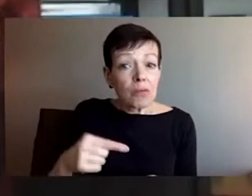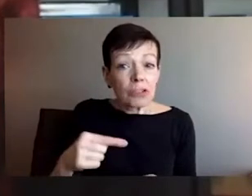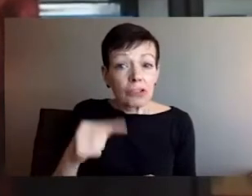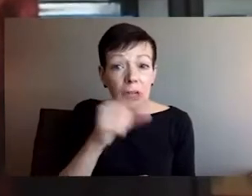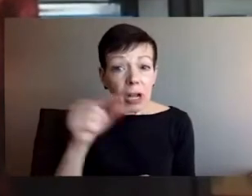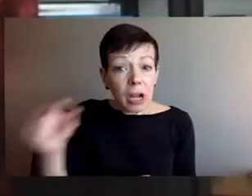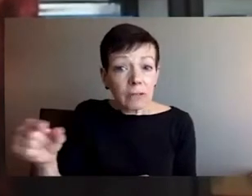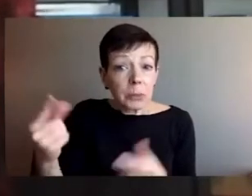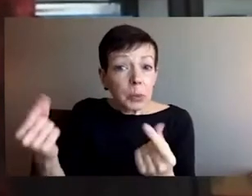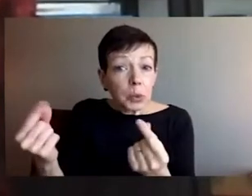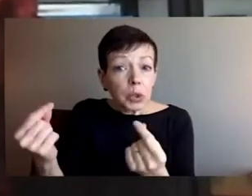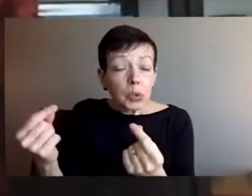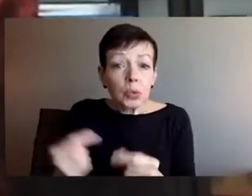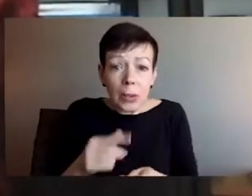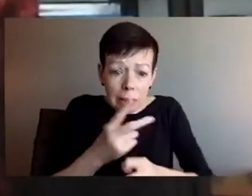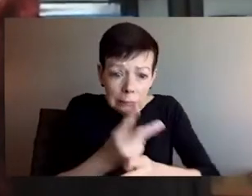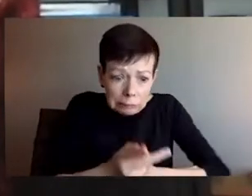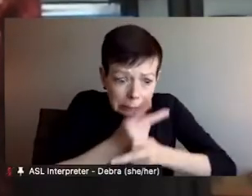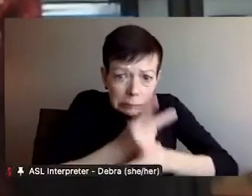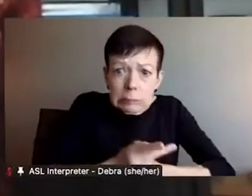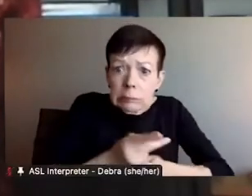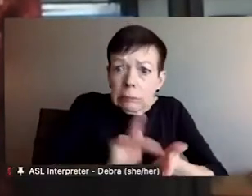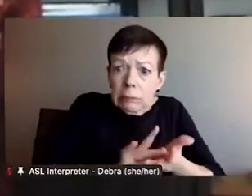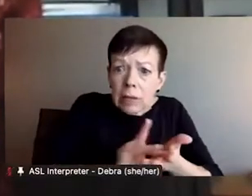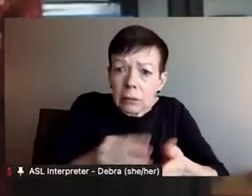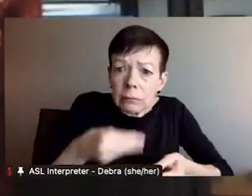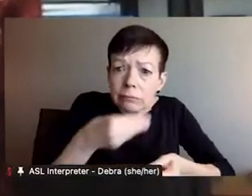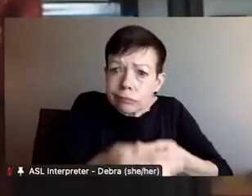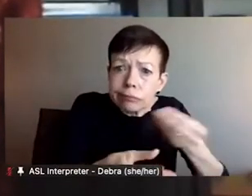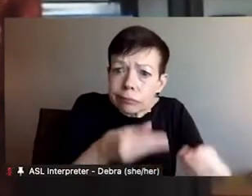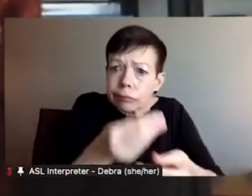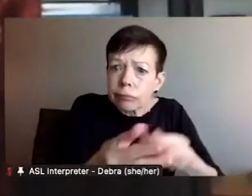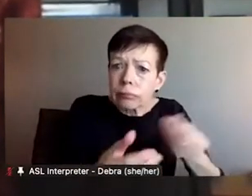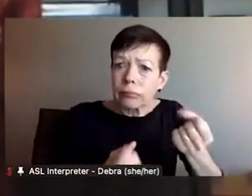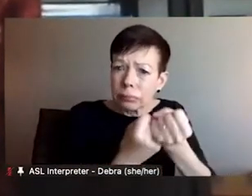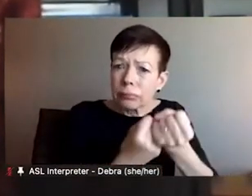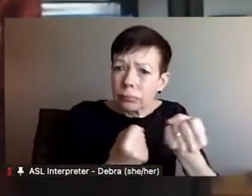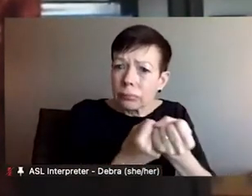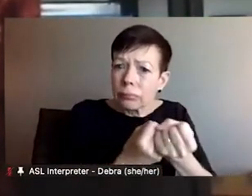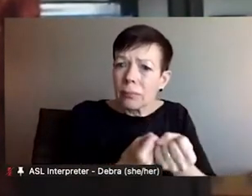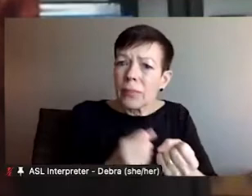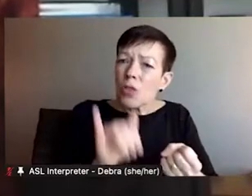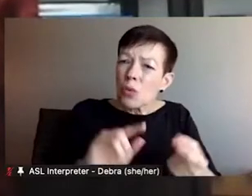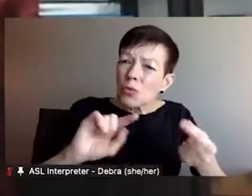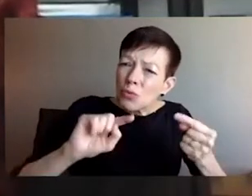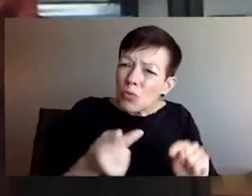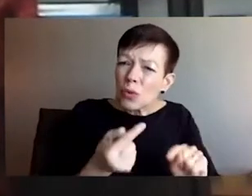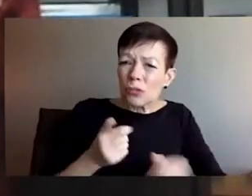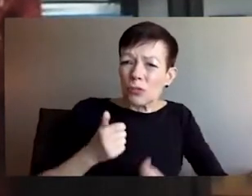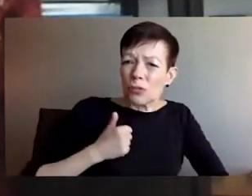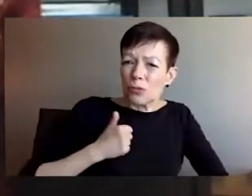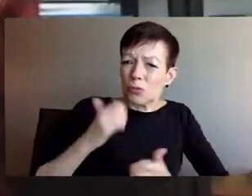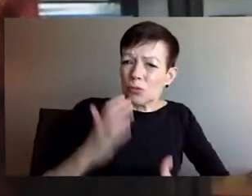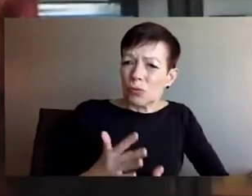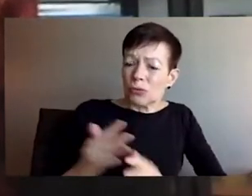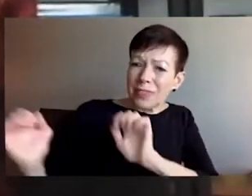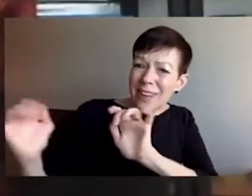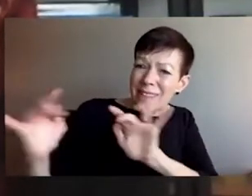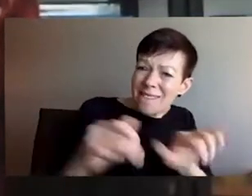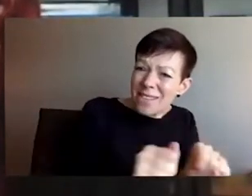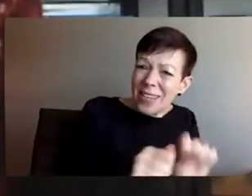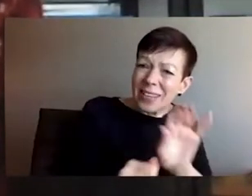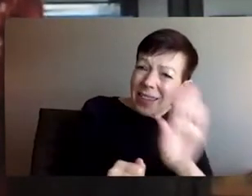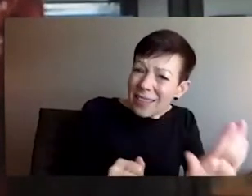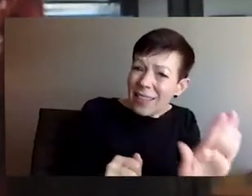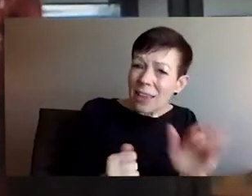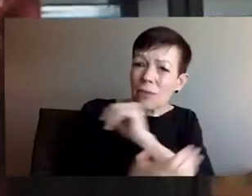are being cremated, not buried, and are being left behind by